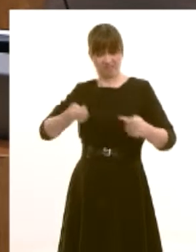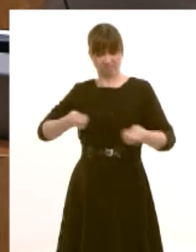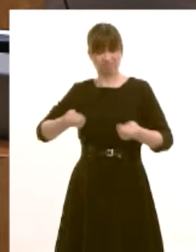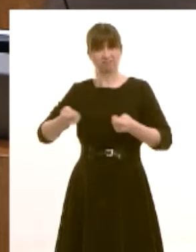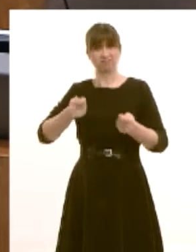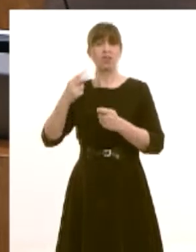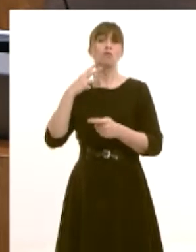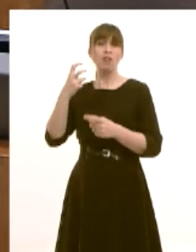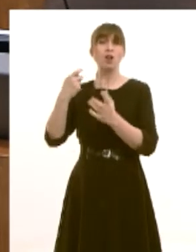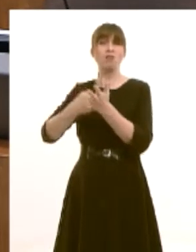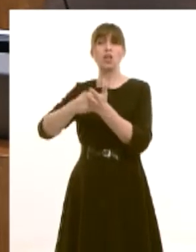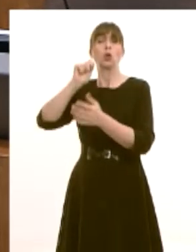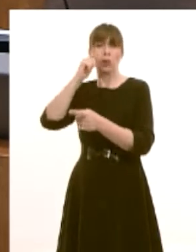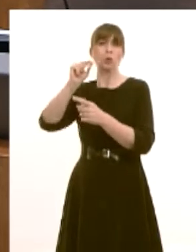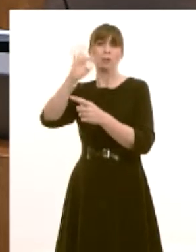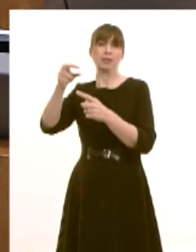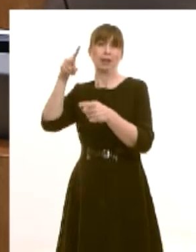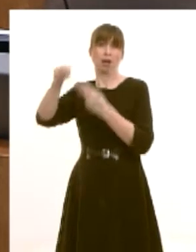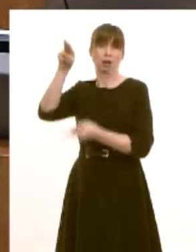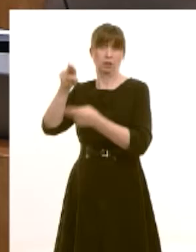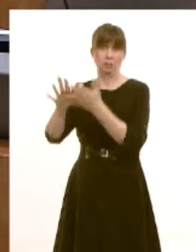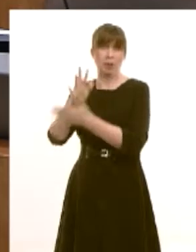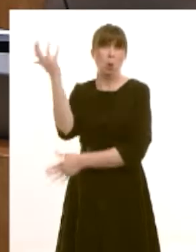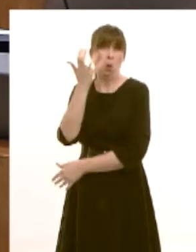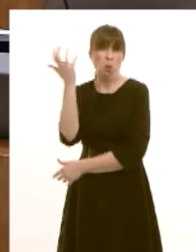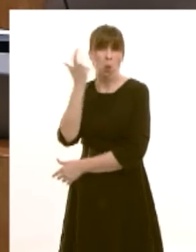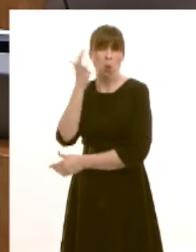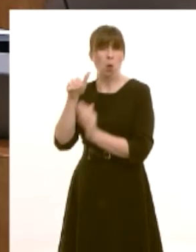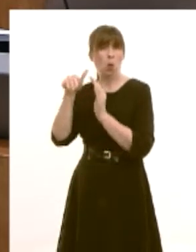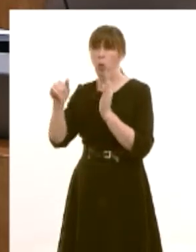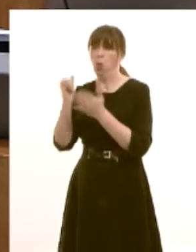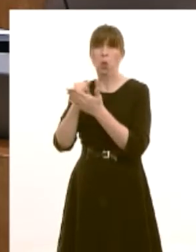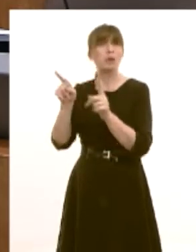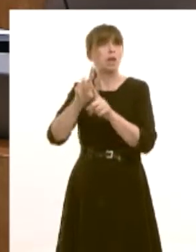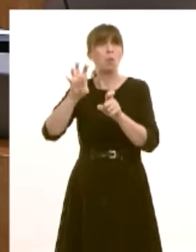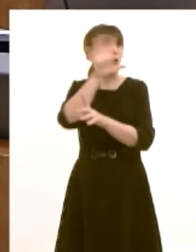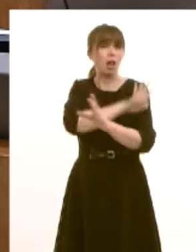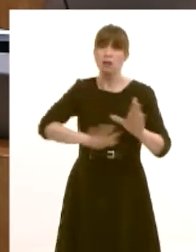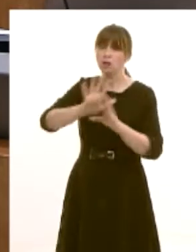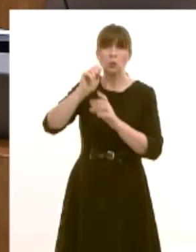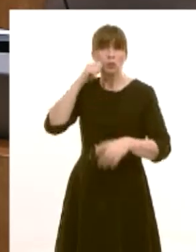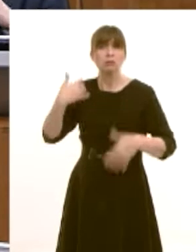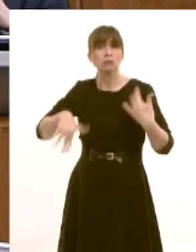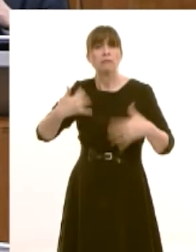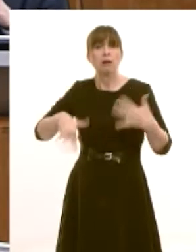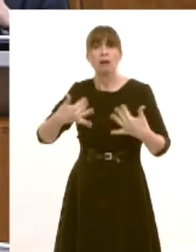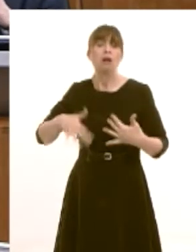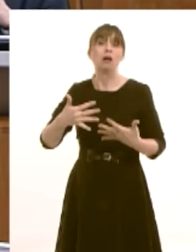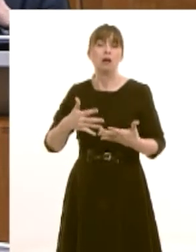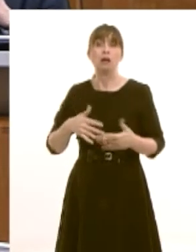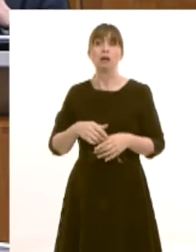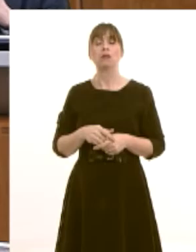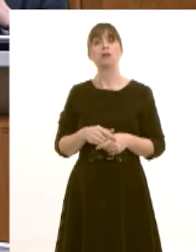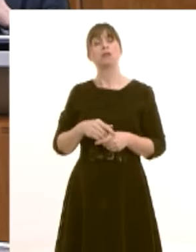in Brecon and Radnorshire, that would have an enormously detrimental effect as it would elsewhere in Wales including the constituencies that we represent.